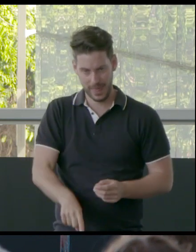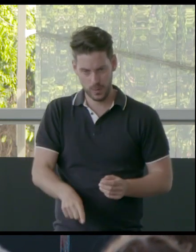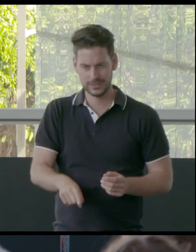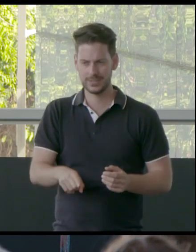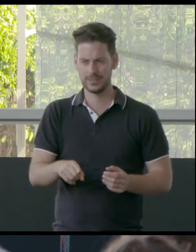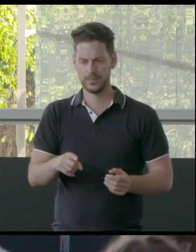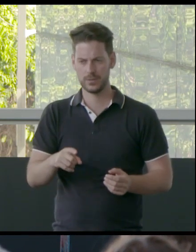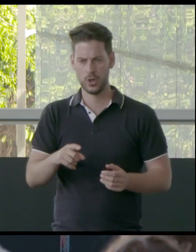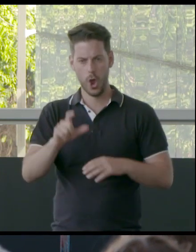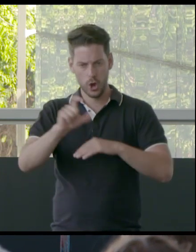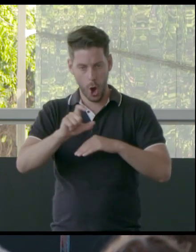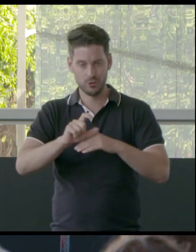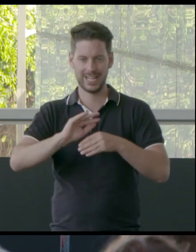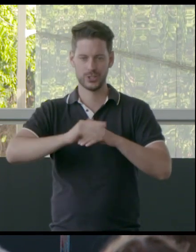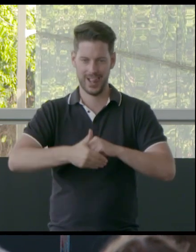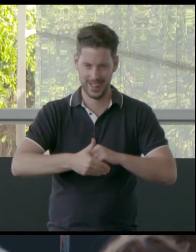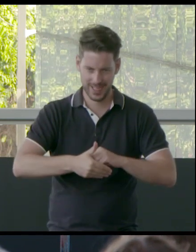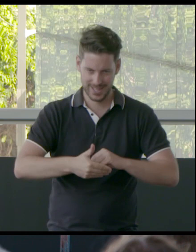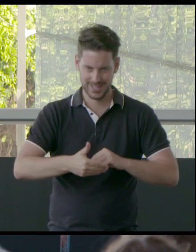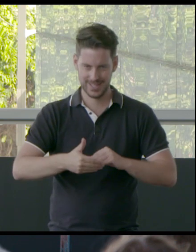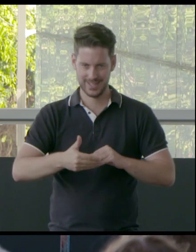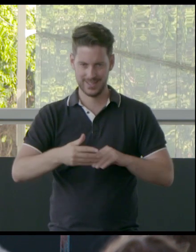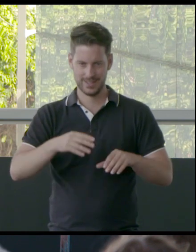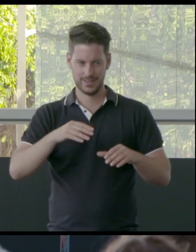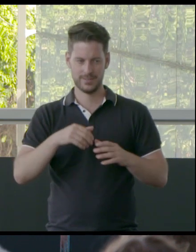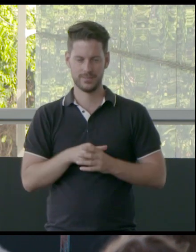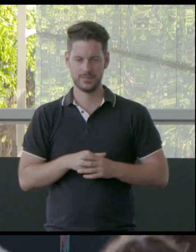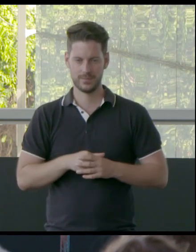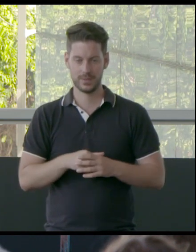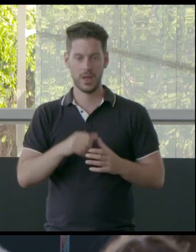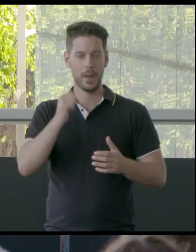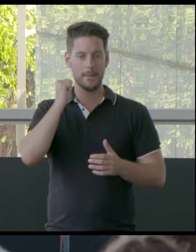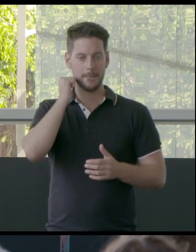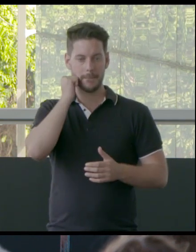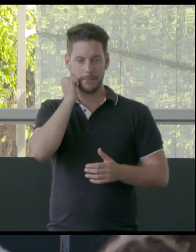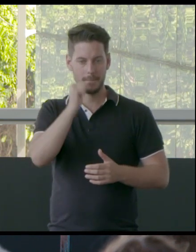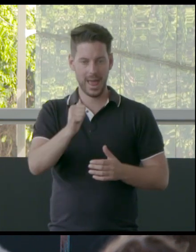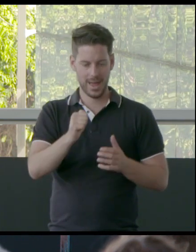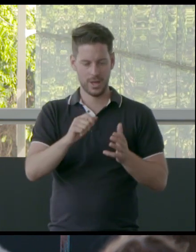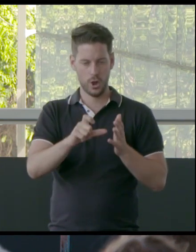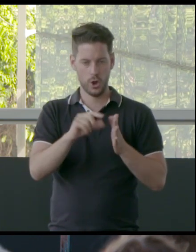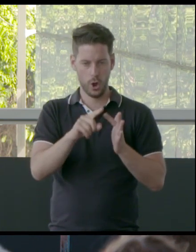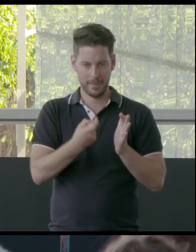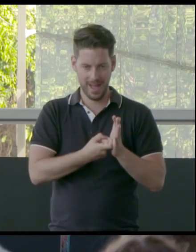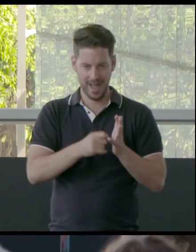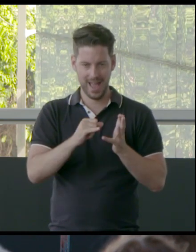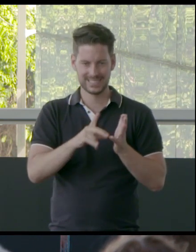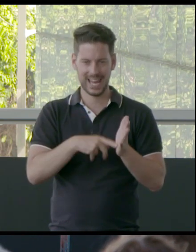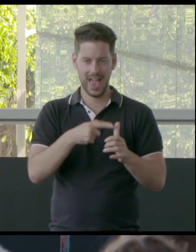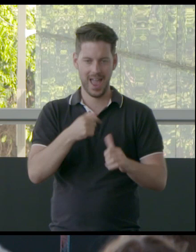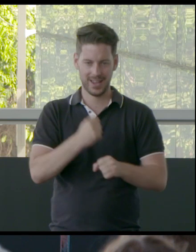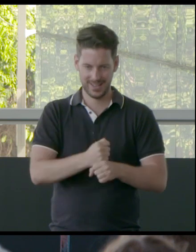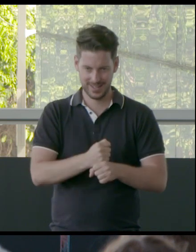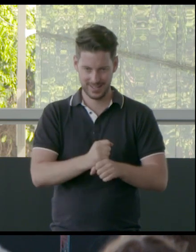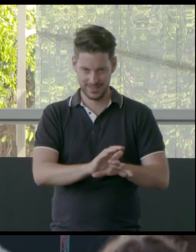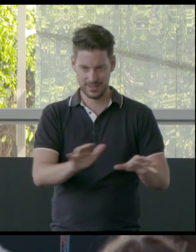concrete shells lodged in black beauty copper slag. And slag is